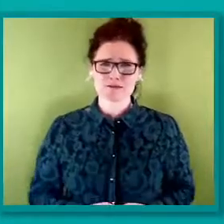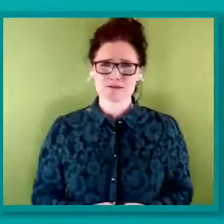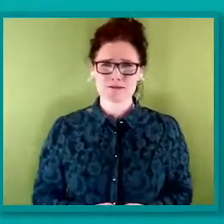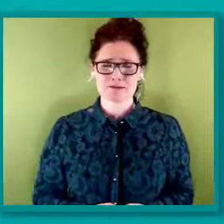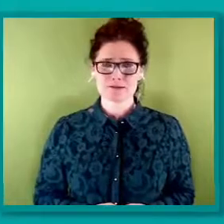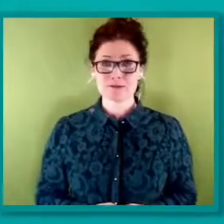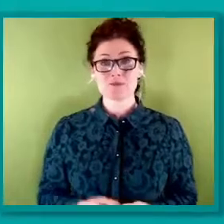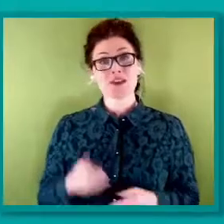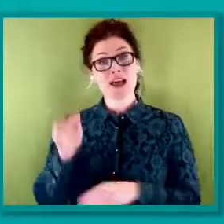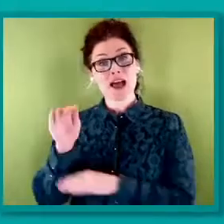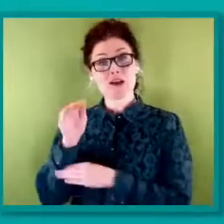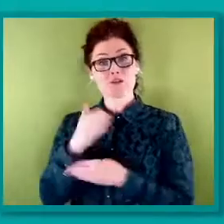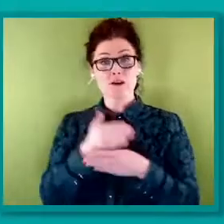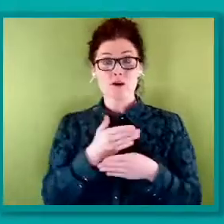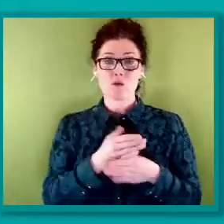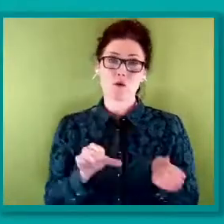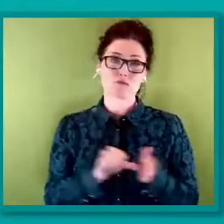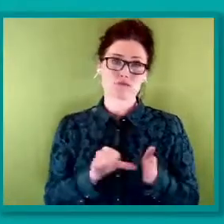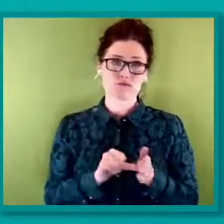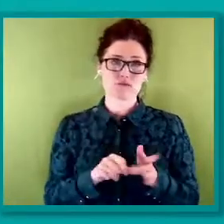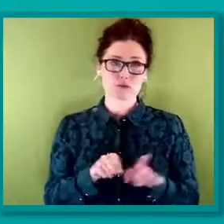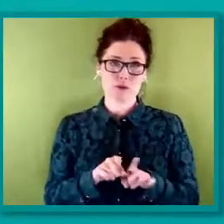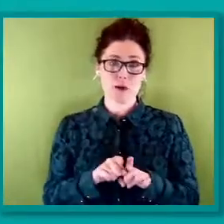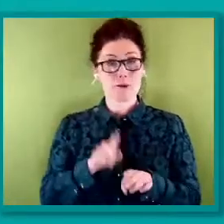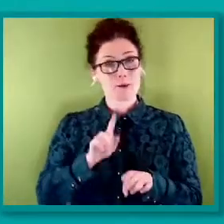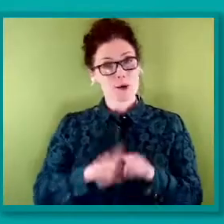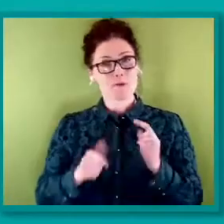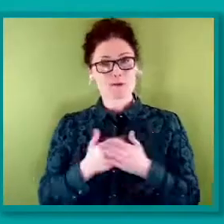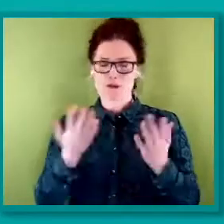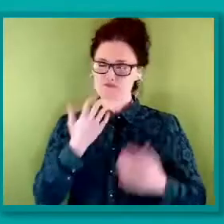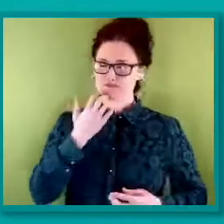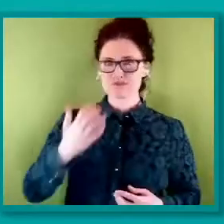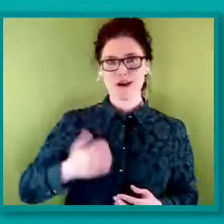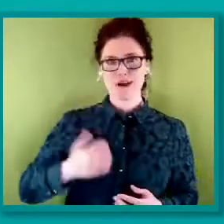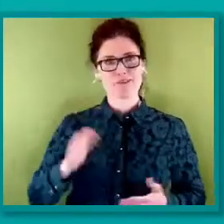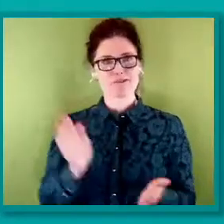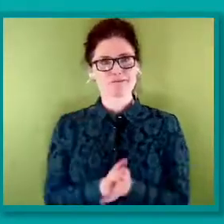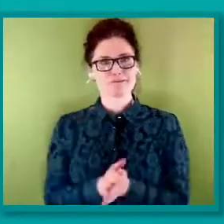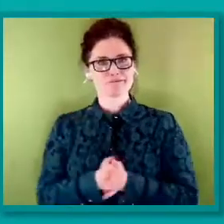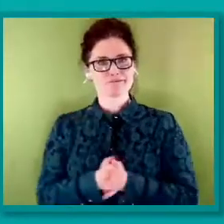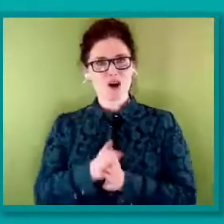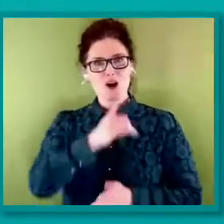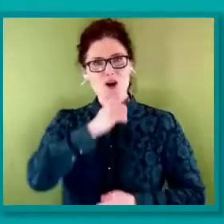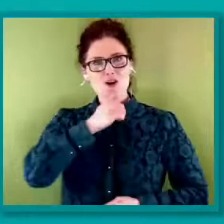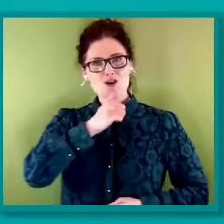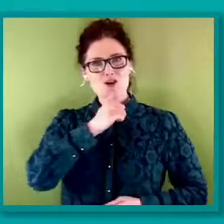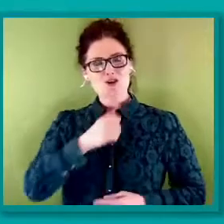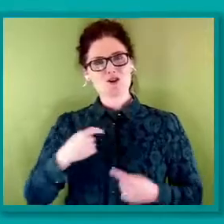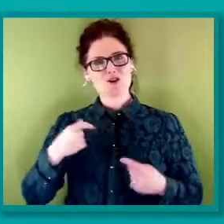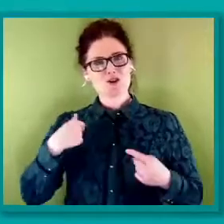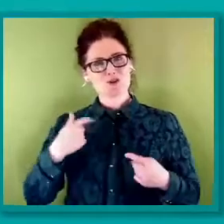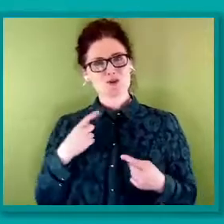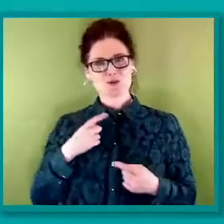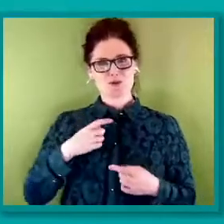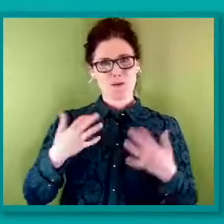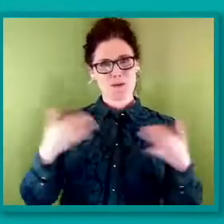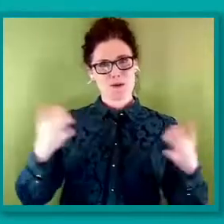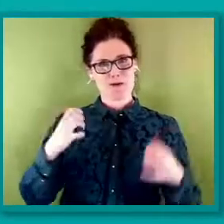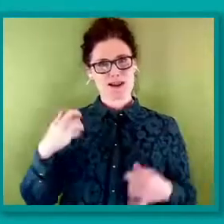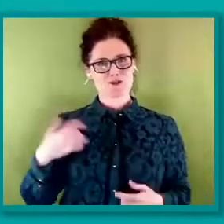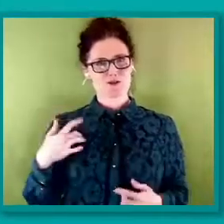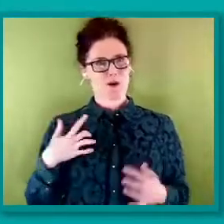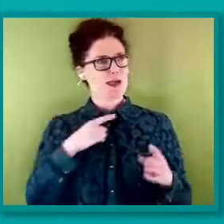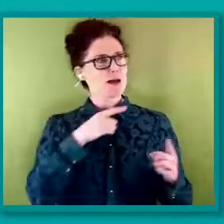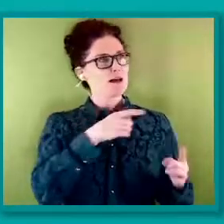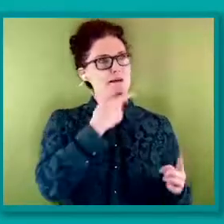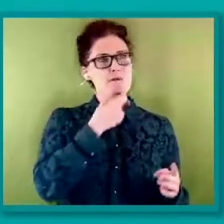too. Most days, I'm brave enough to use the public toilet, which fits my sense of self best. Other days, I just don't have the strength